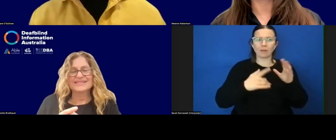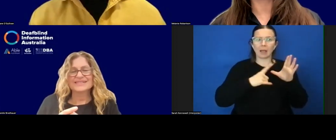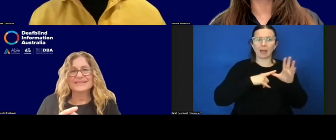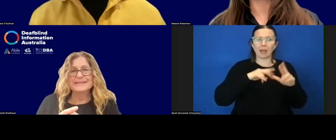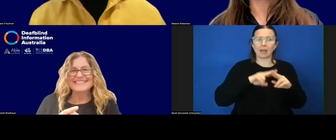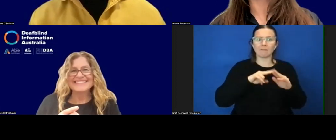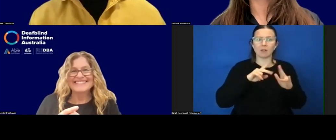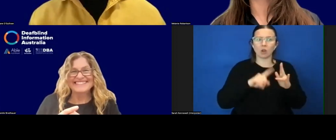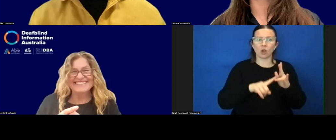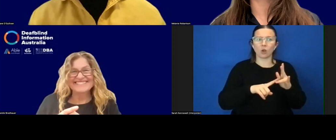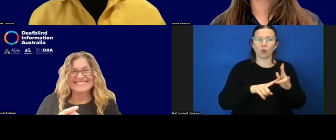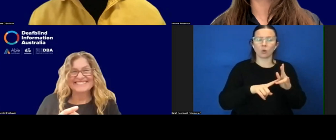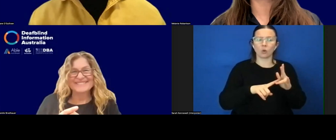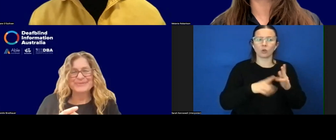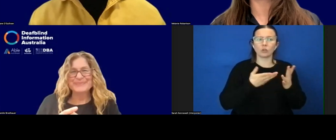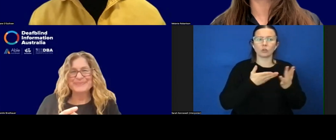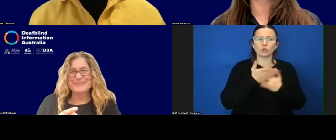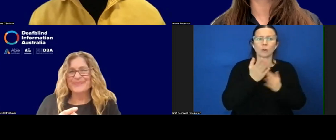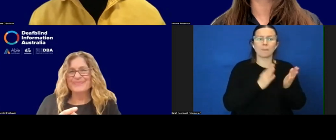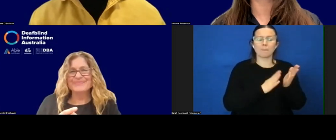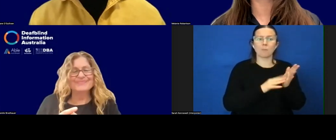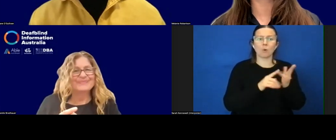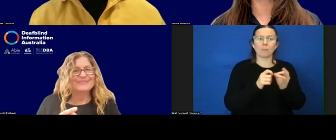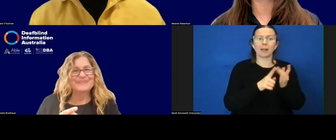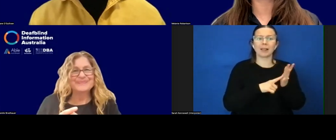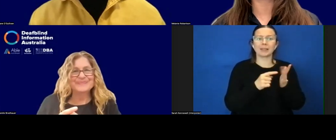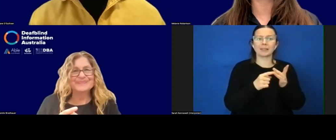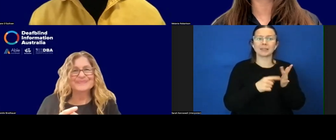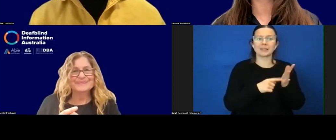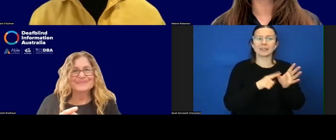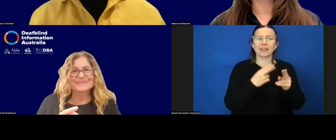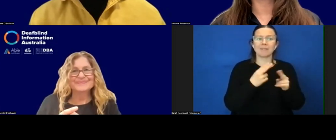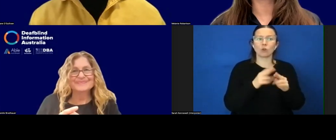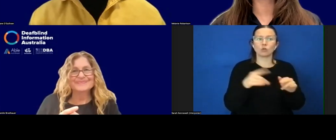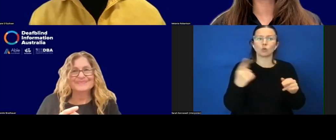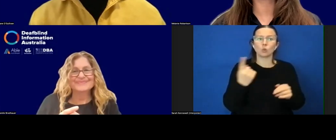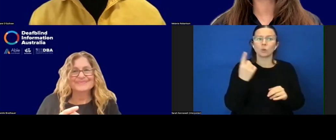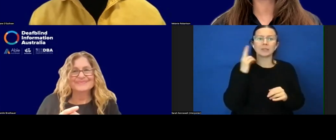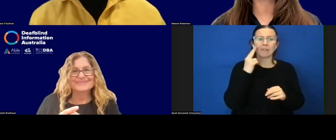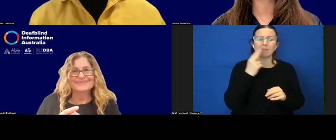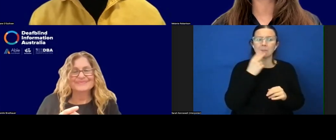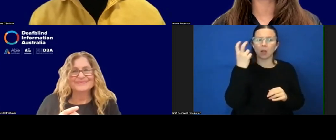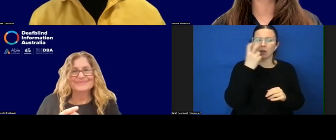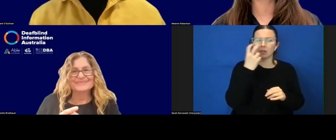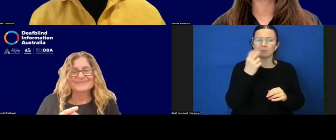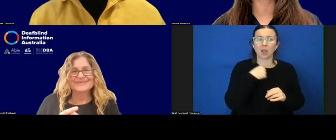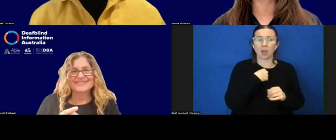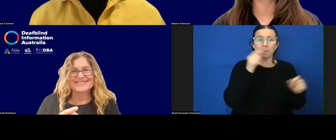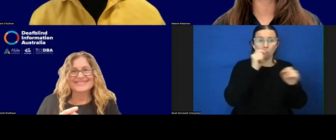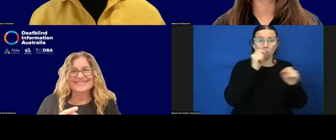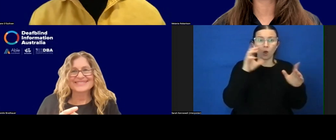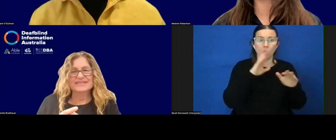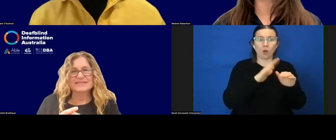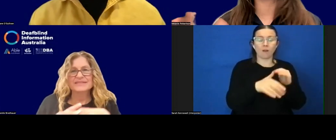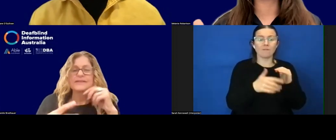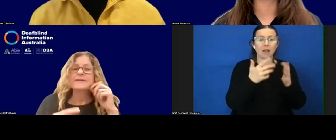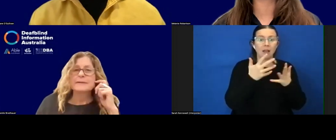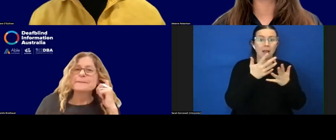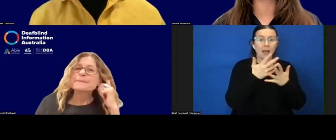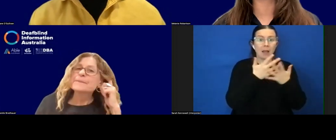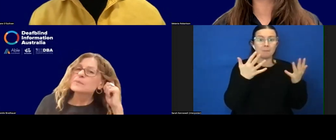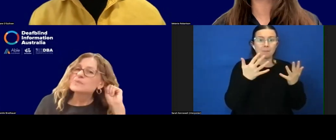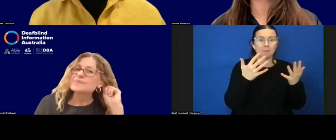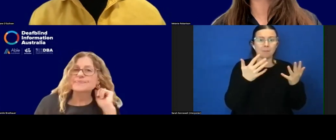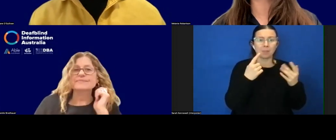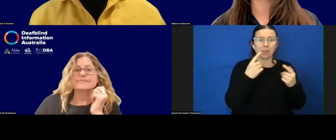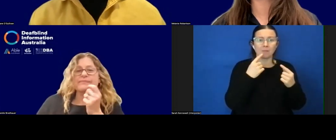during mobility for children who are deaf-blind? I'm aware of how much information he, so they've got